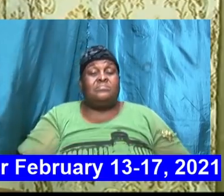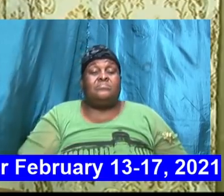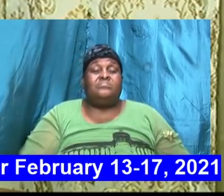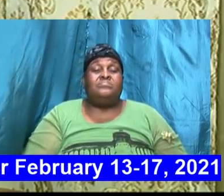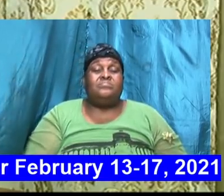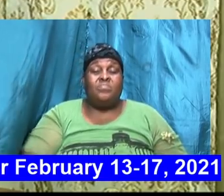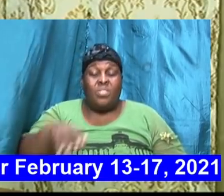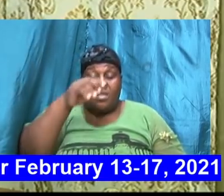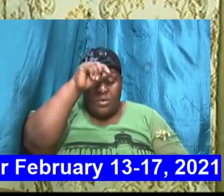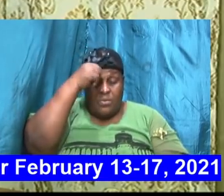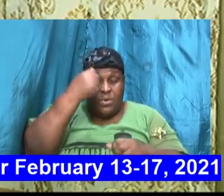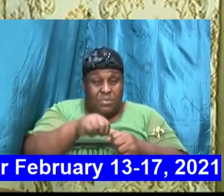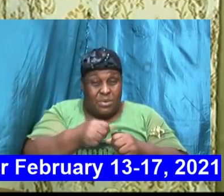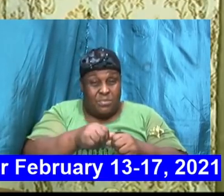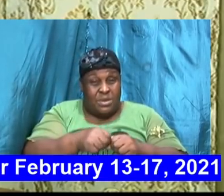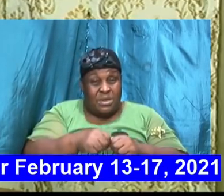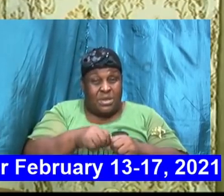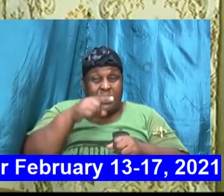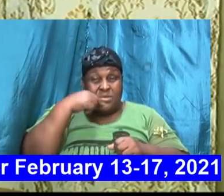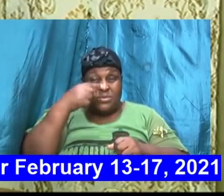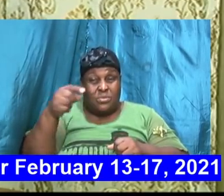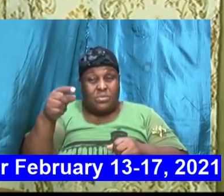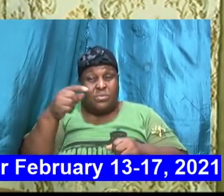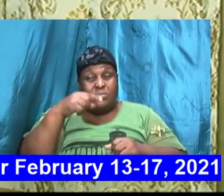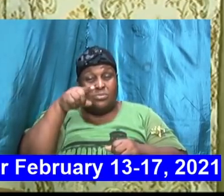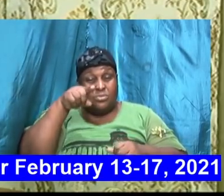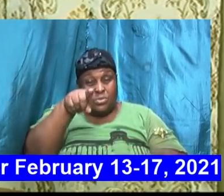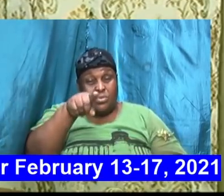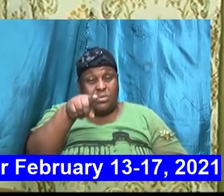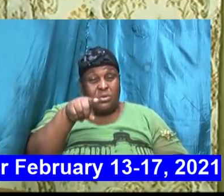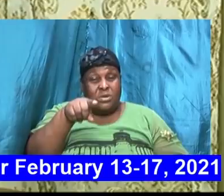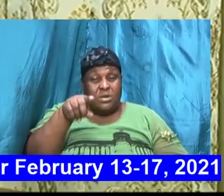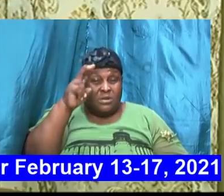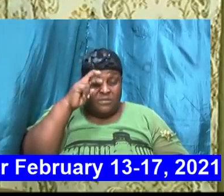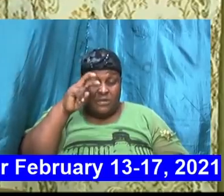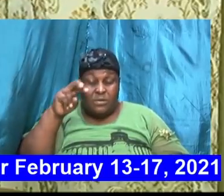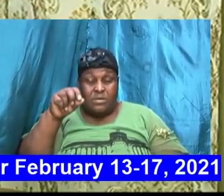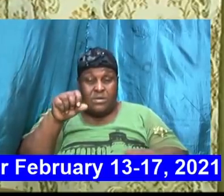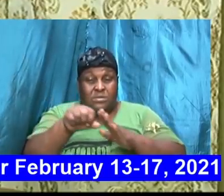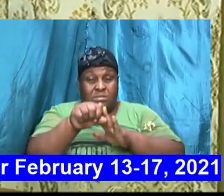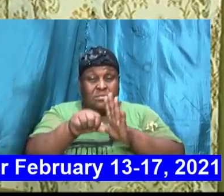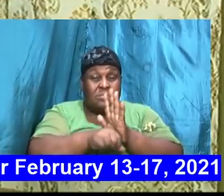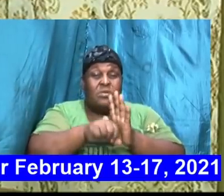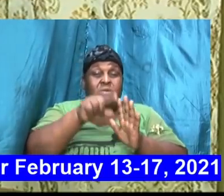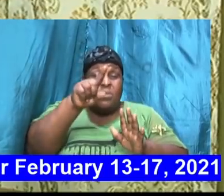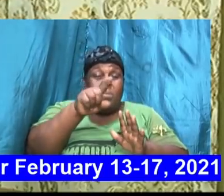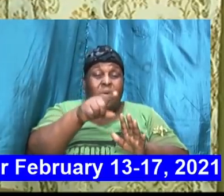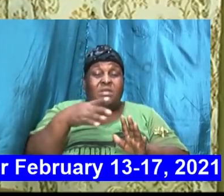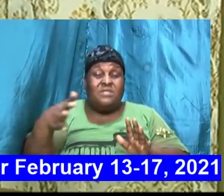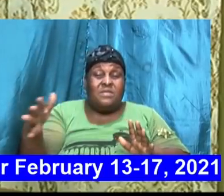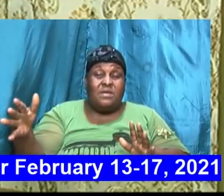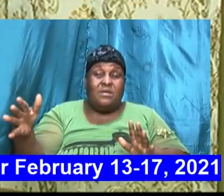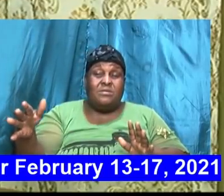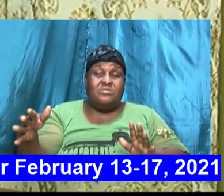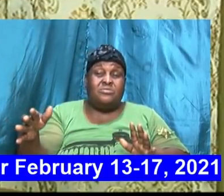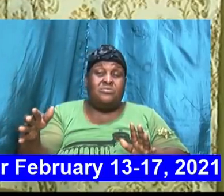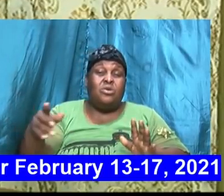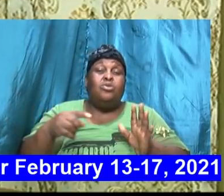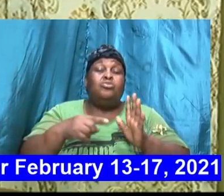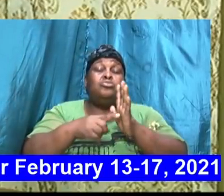remember I told you if you look at the scripture you recognize that one of the things that God threw in there